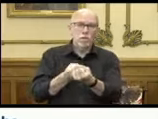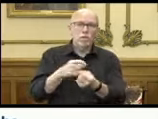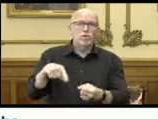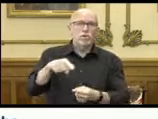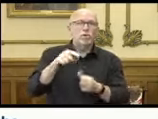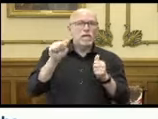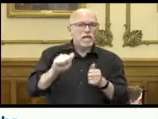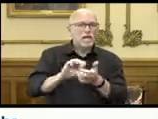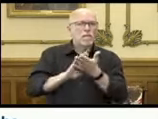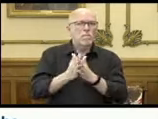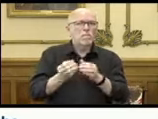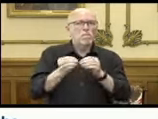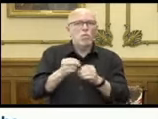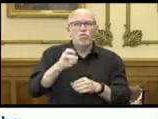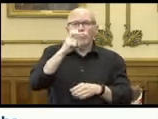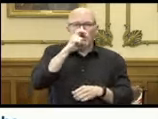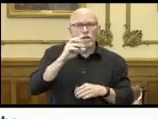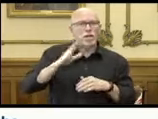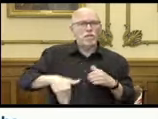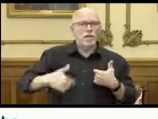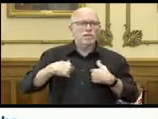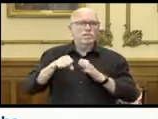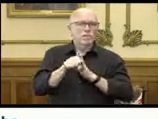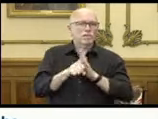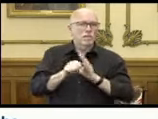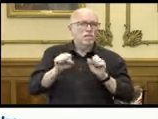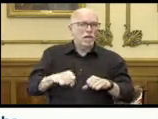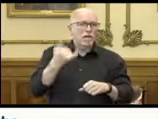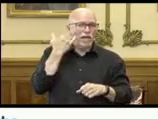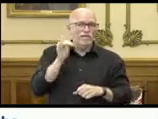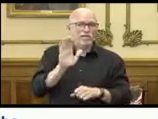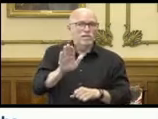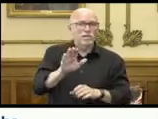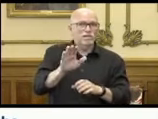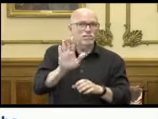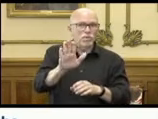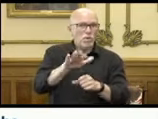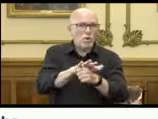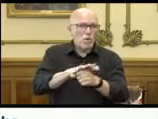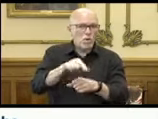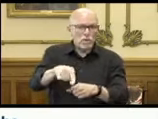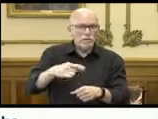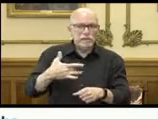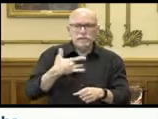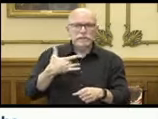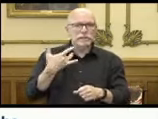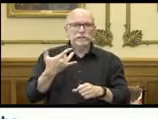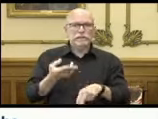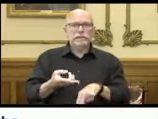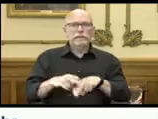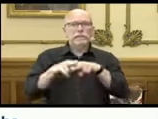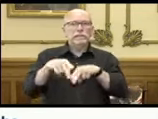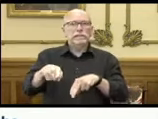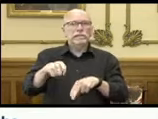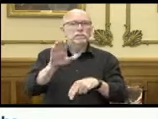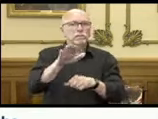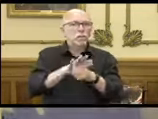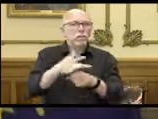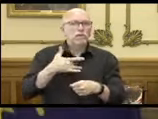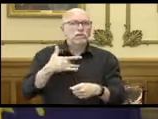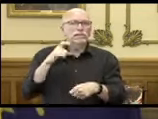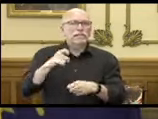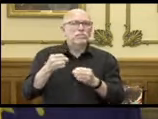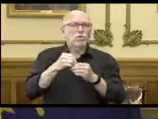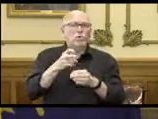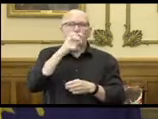be more stringent if they find themselves in a situation where they want to impose more stringent guidelines than the state